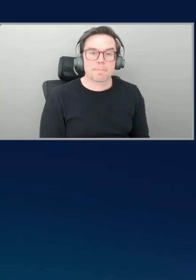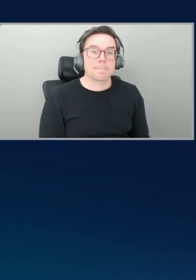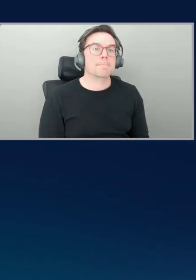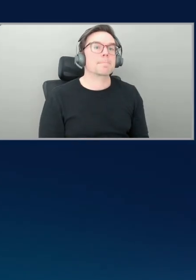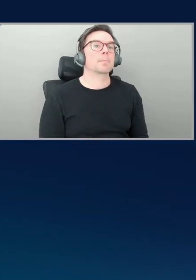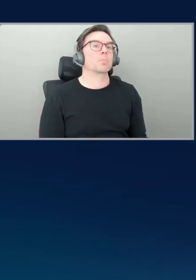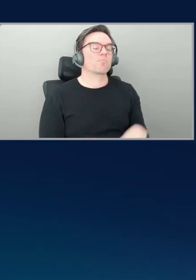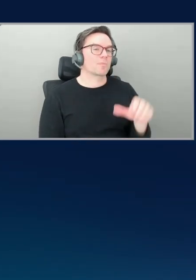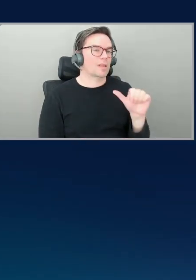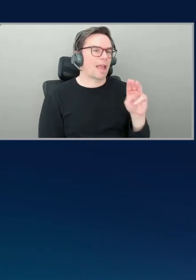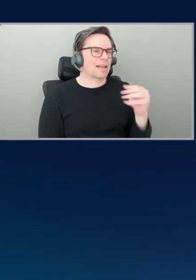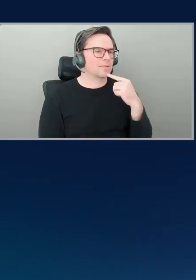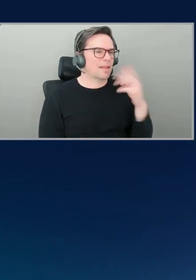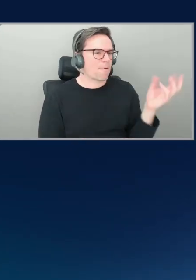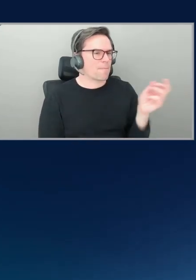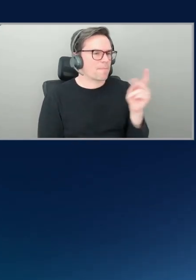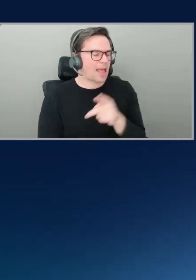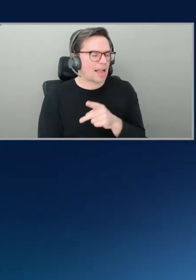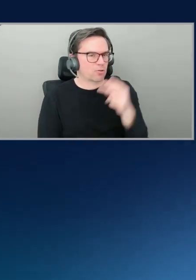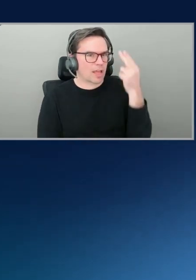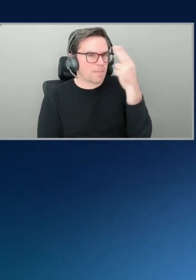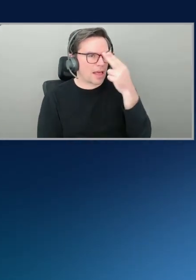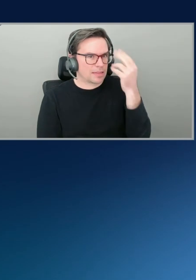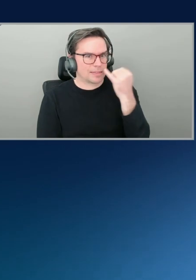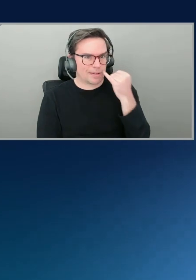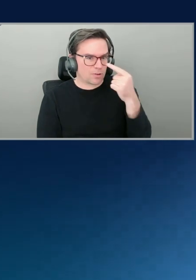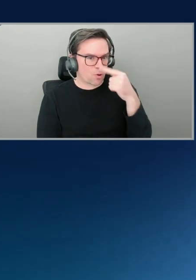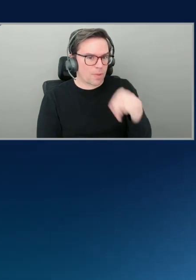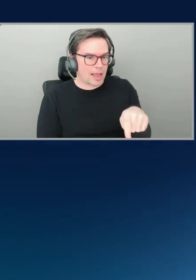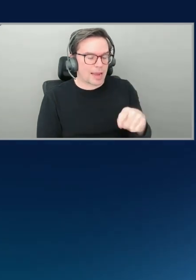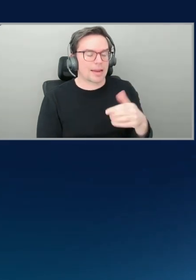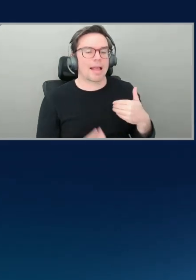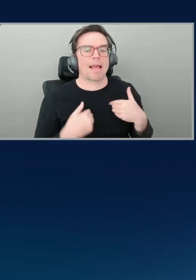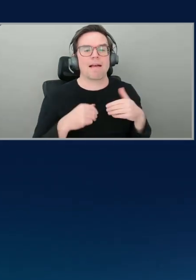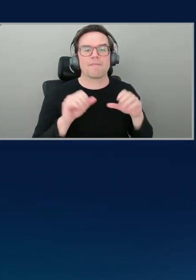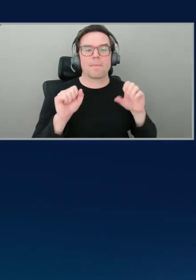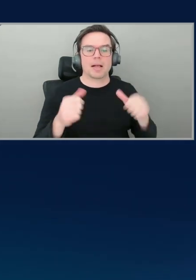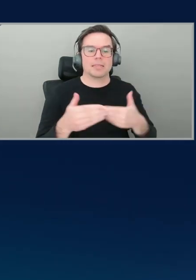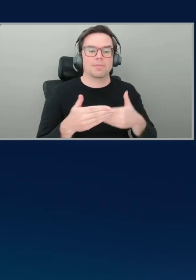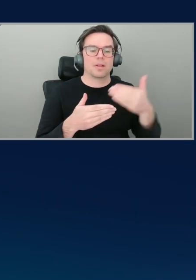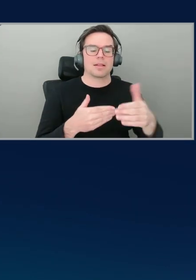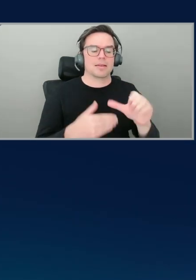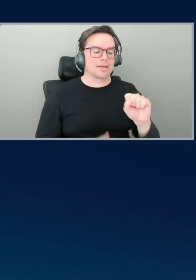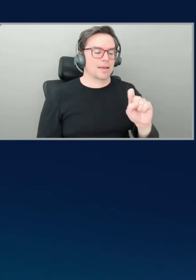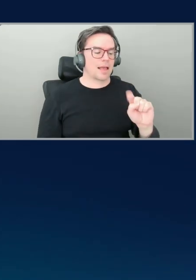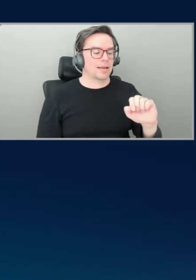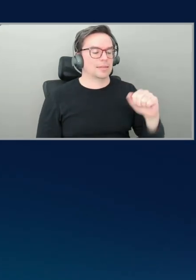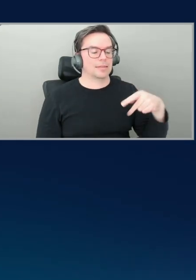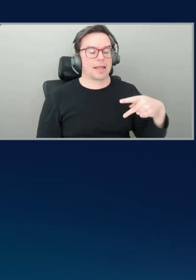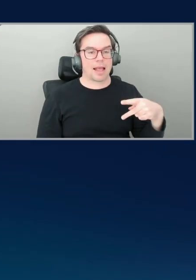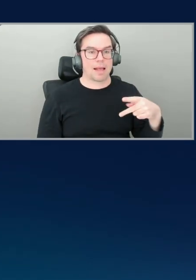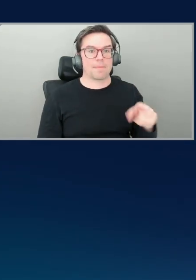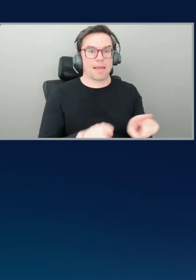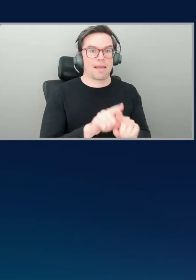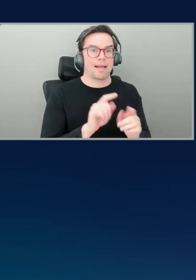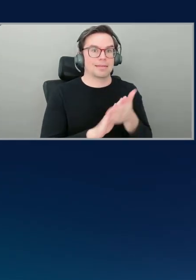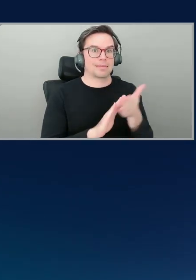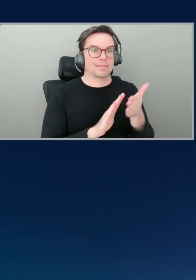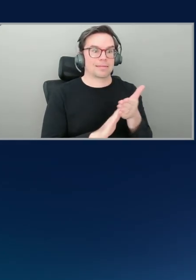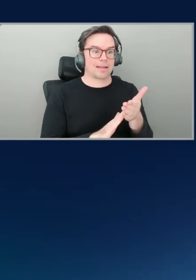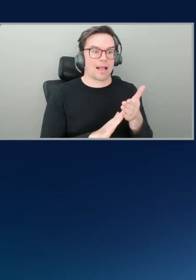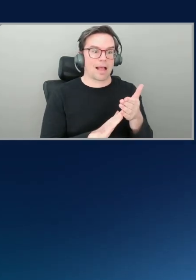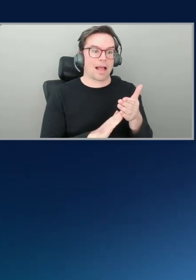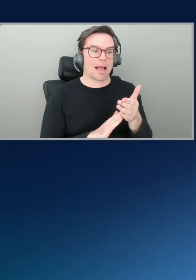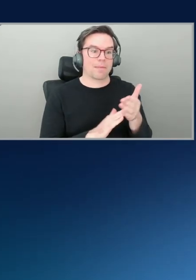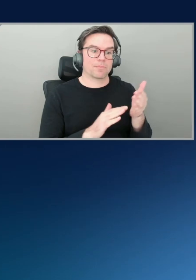said earlier, it's got a possible next step. You know, as an ops practitioner, you're likely at